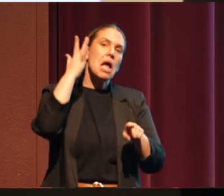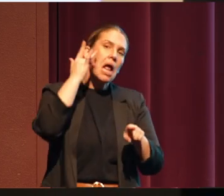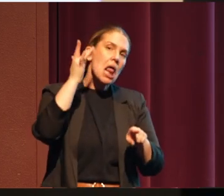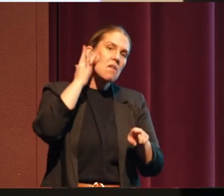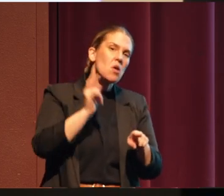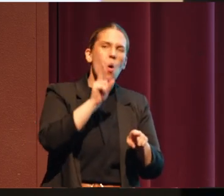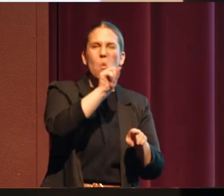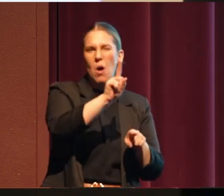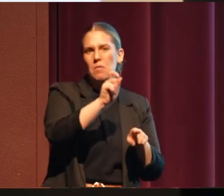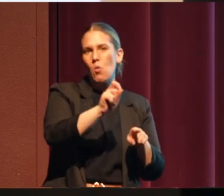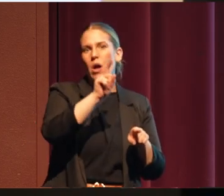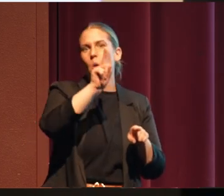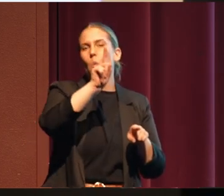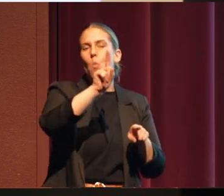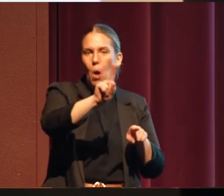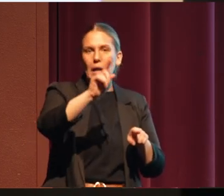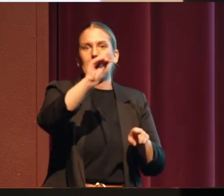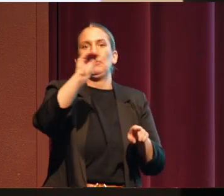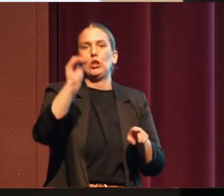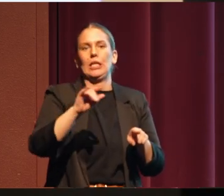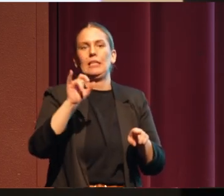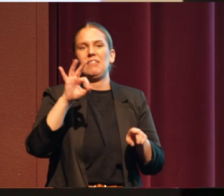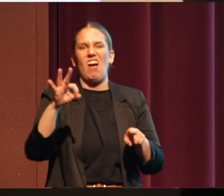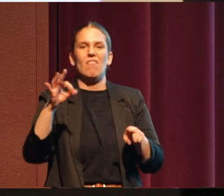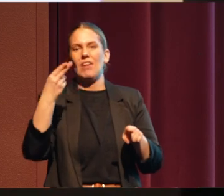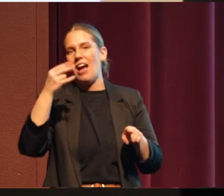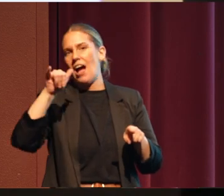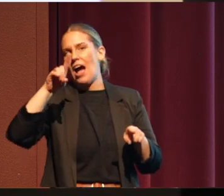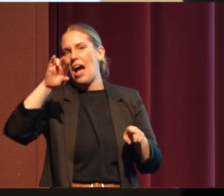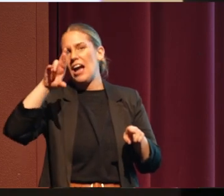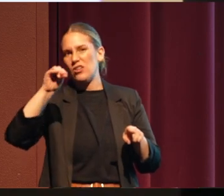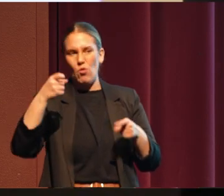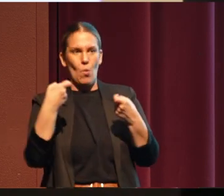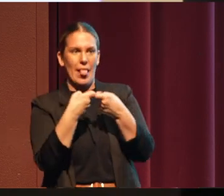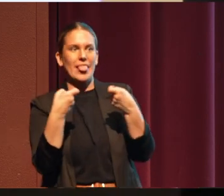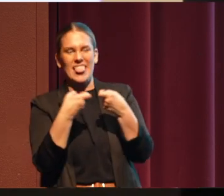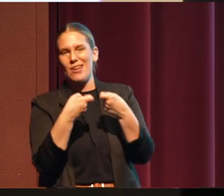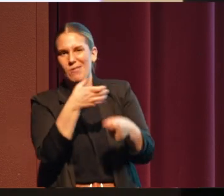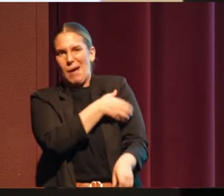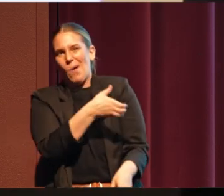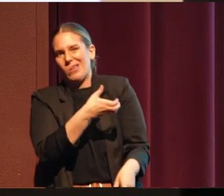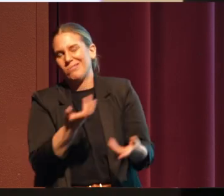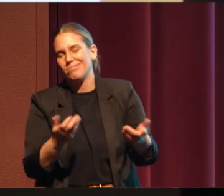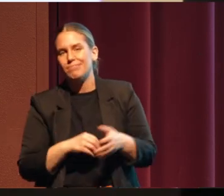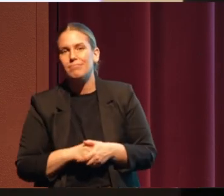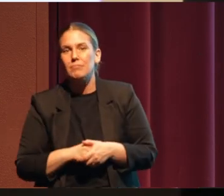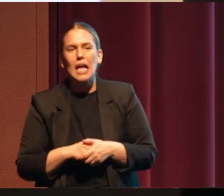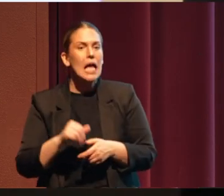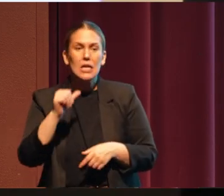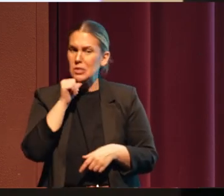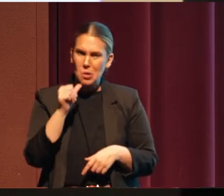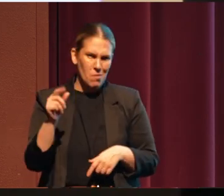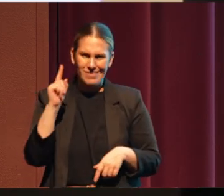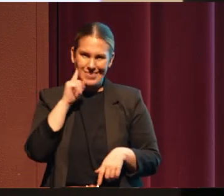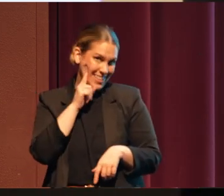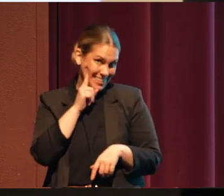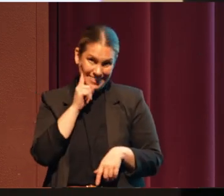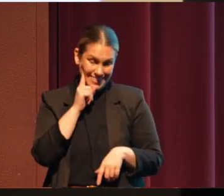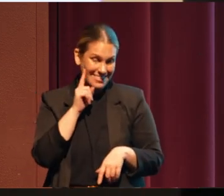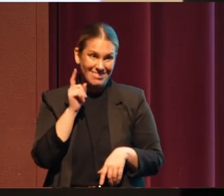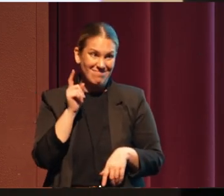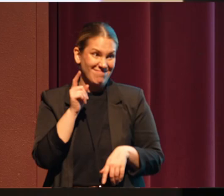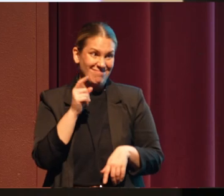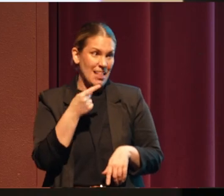.1% of its hydroelectric power. And don't be misled and think that this